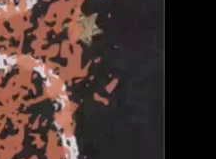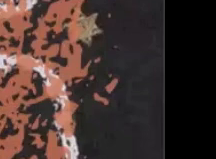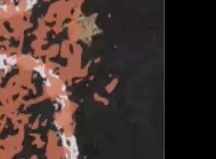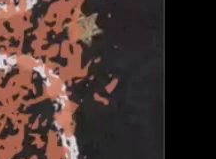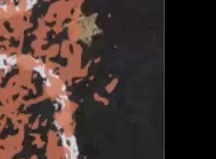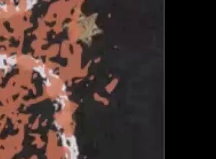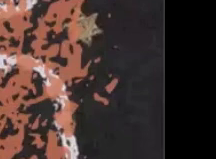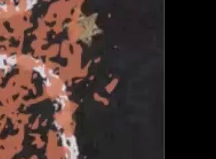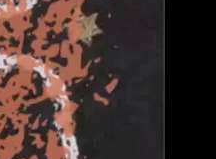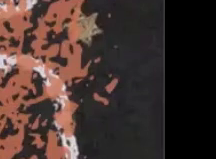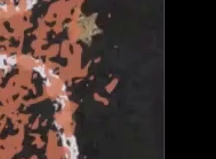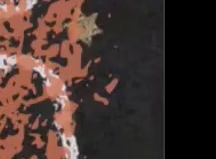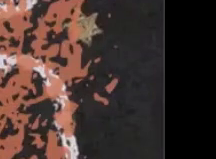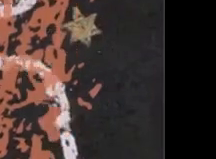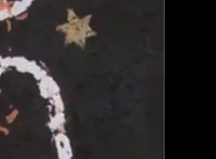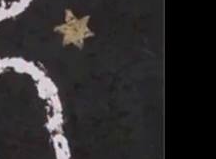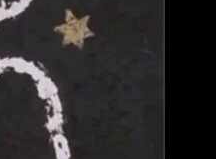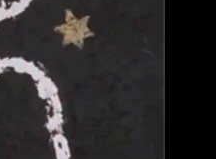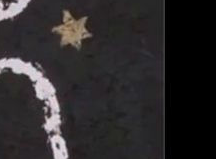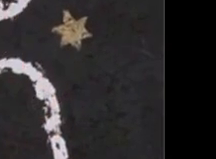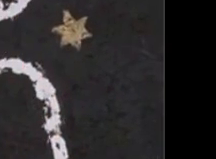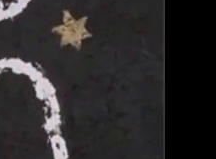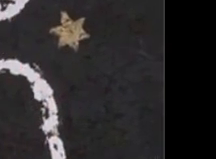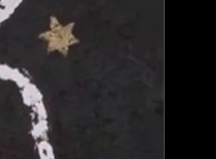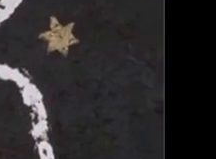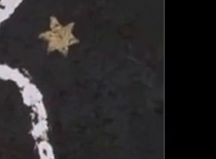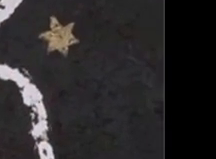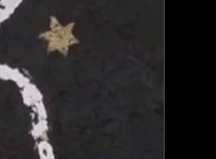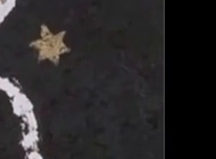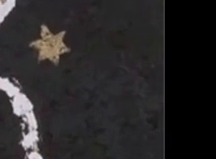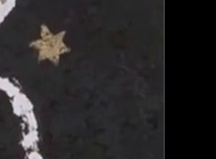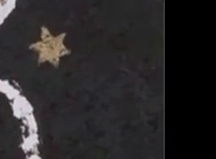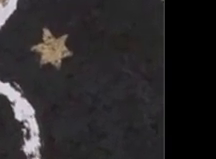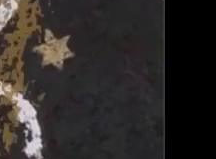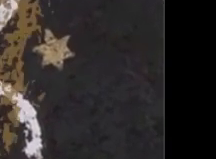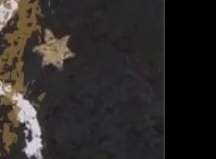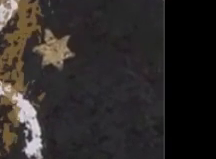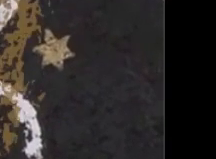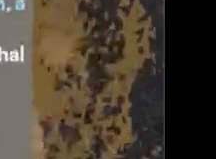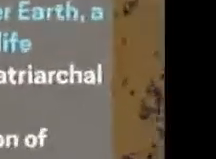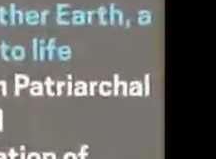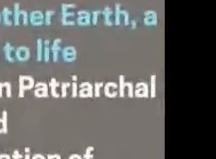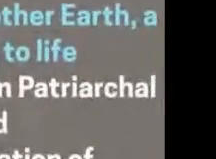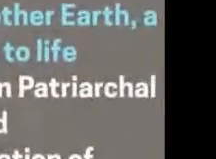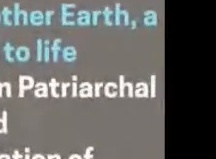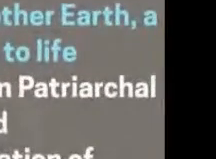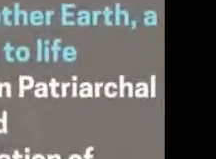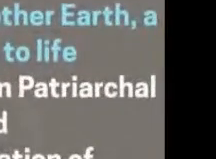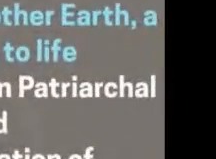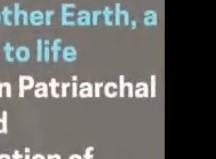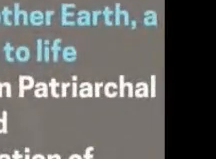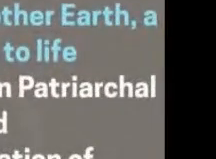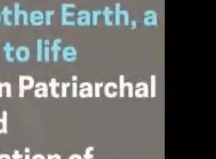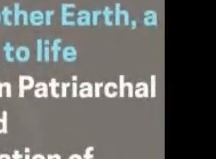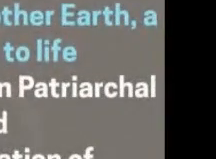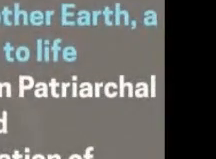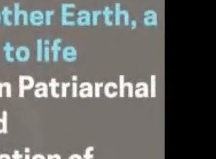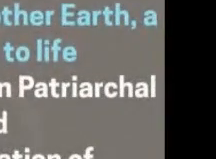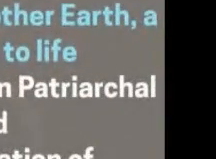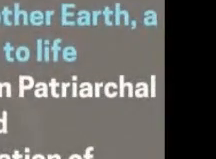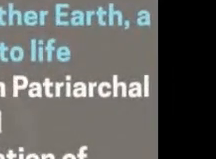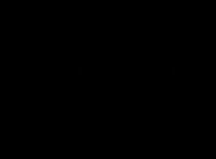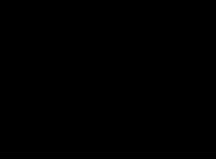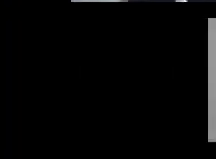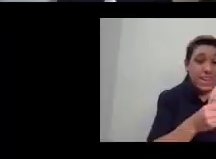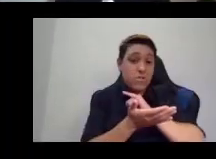and that is one of the reasons that even today, the area of New York City or Lenape hooking